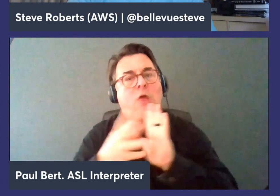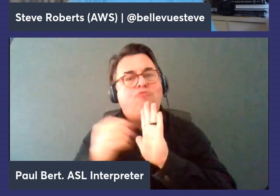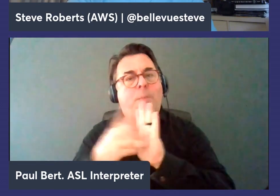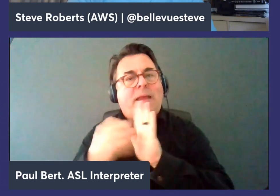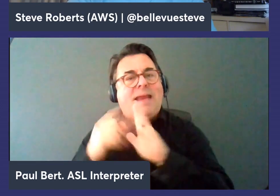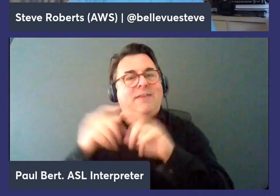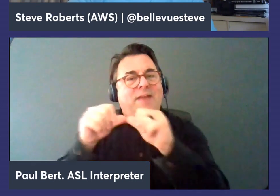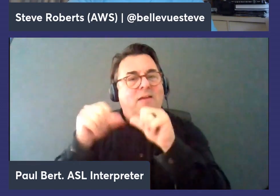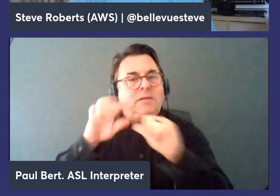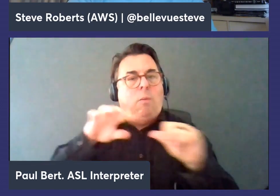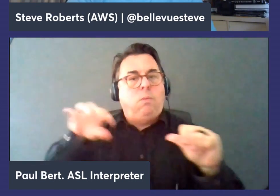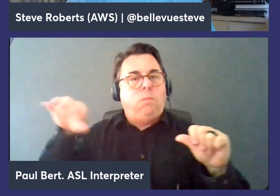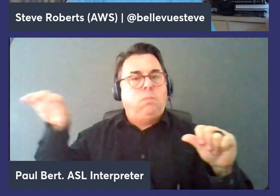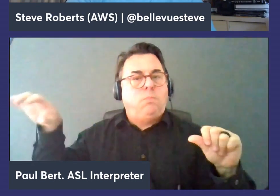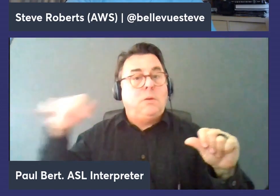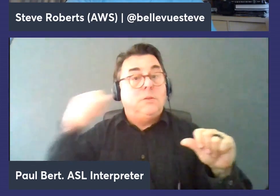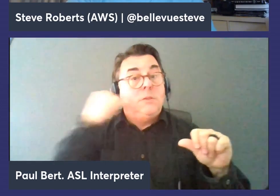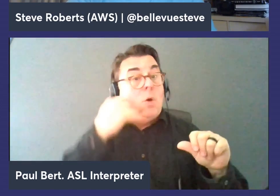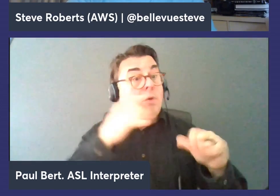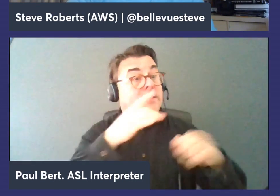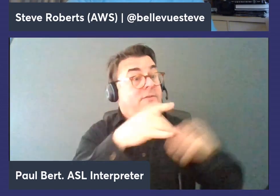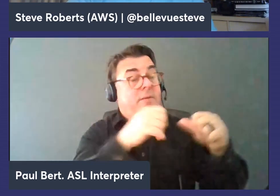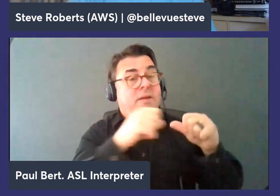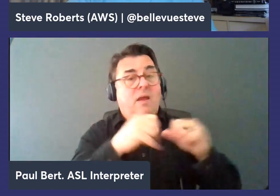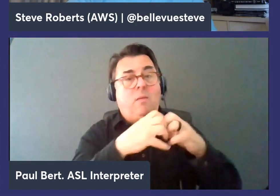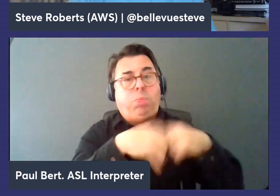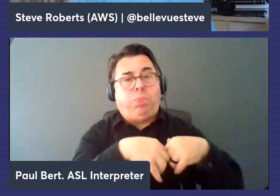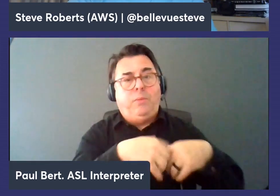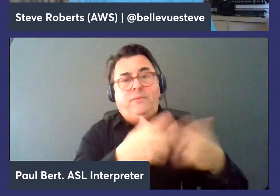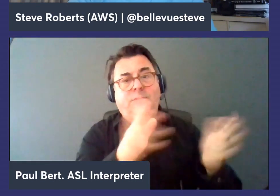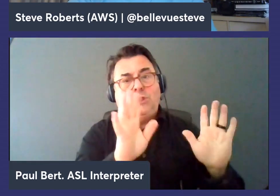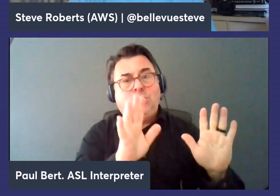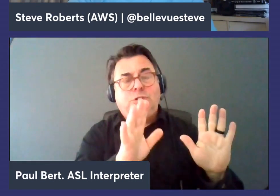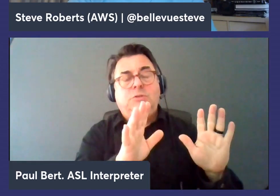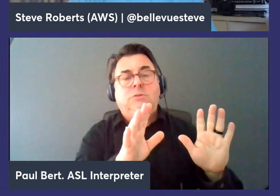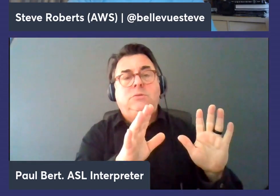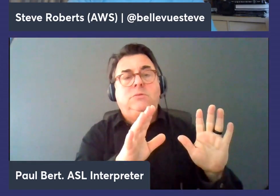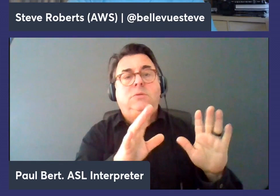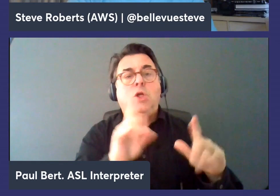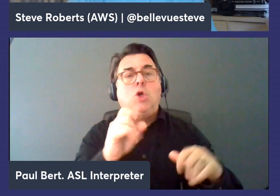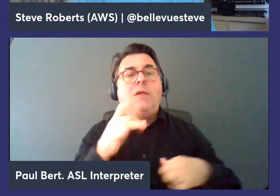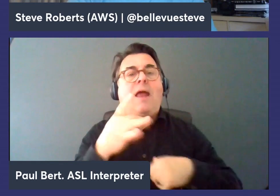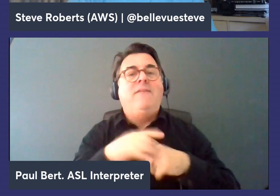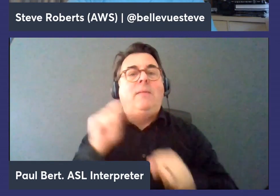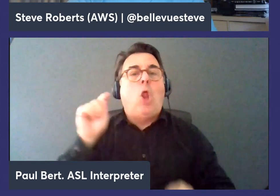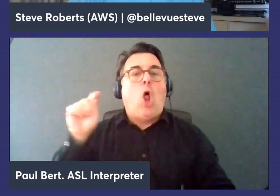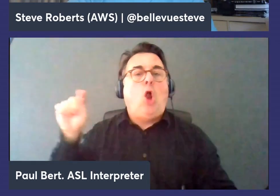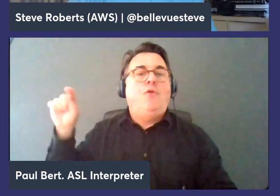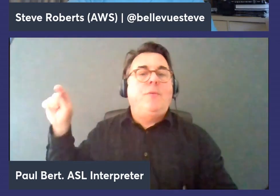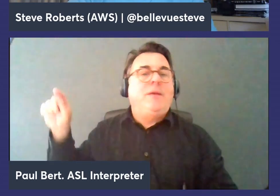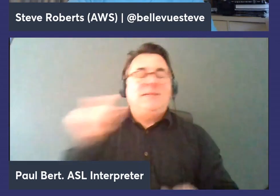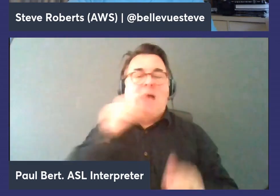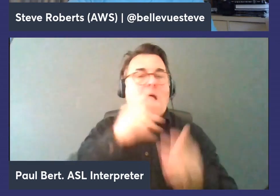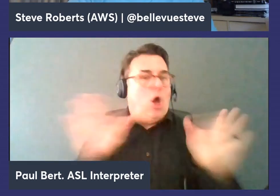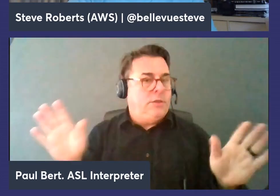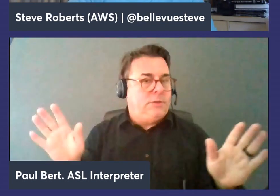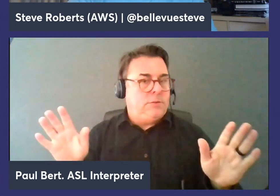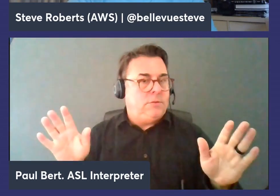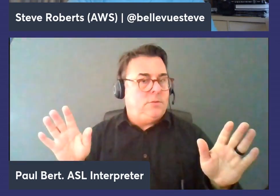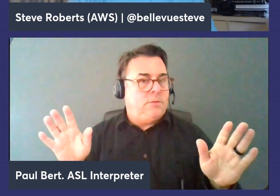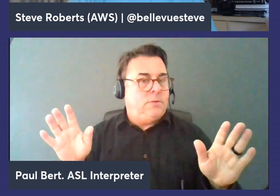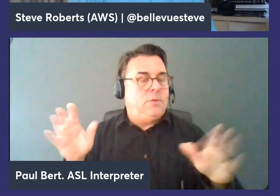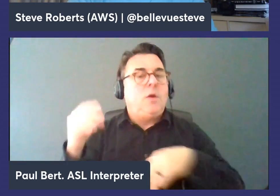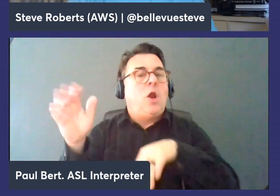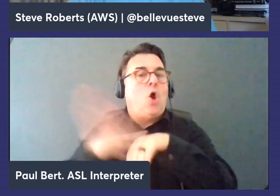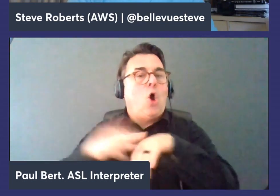zones so even if you know let's say one availability zone is just completely gone we will your data isn't still still isn't lost you know that data can still be